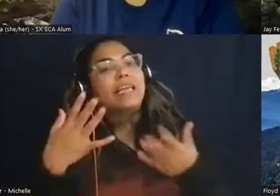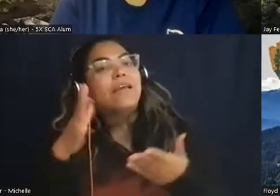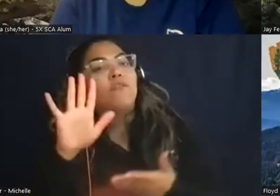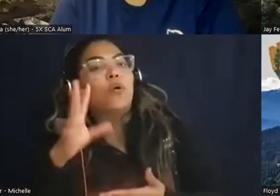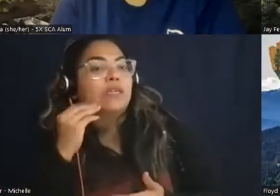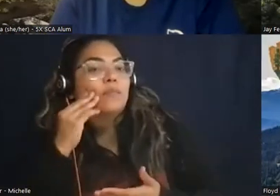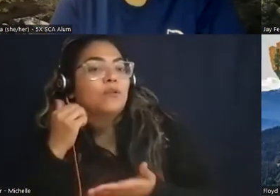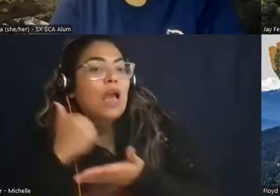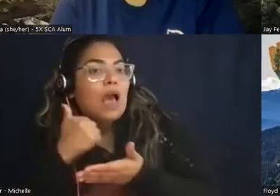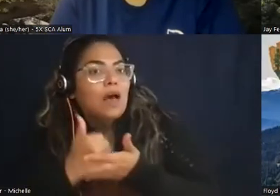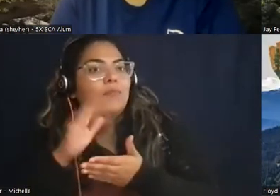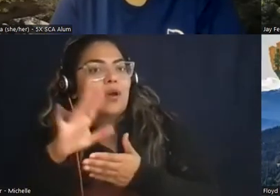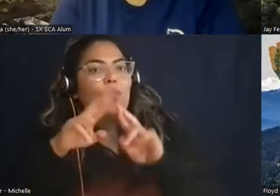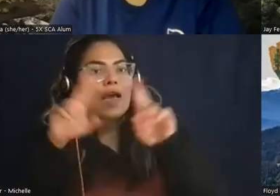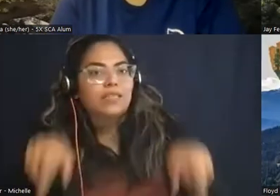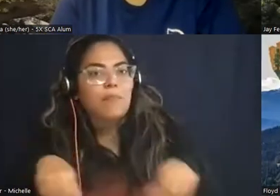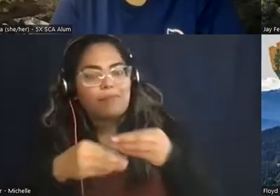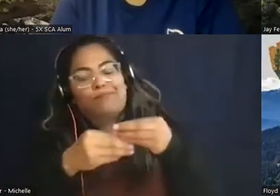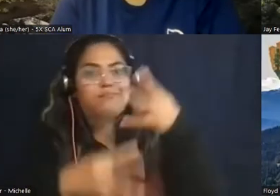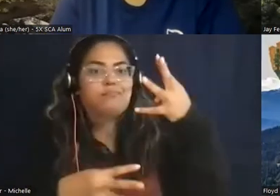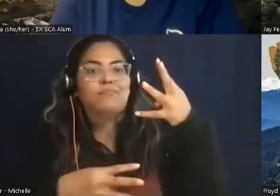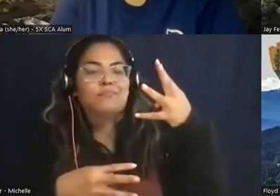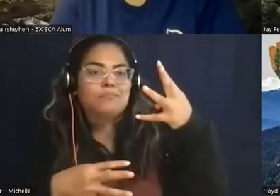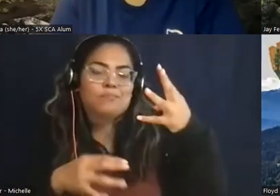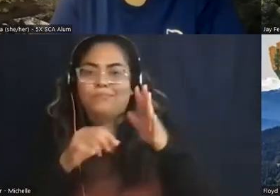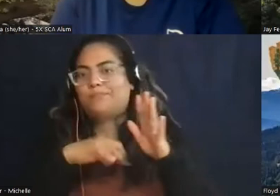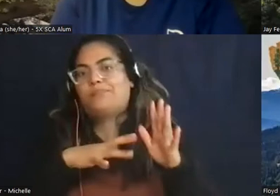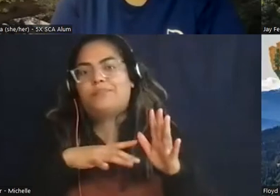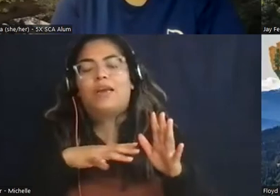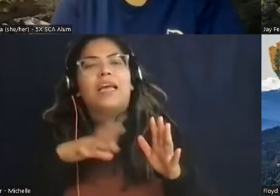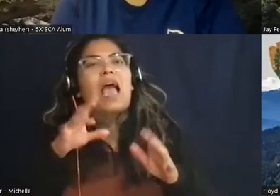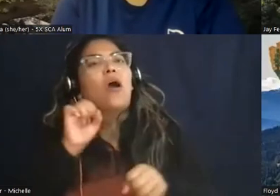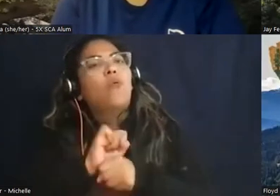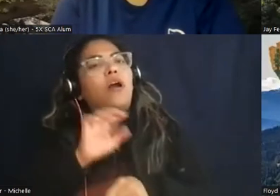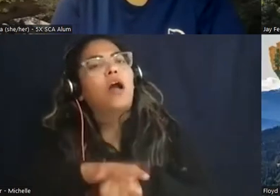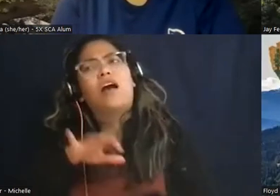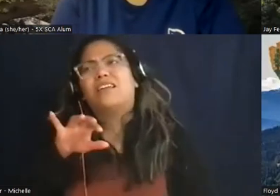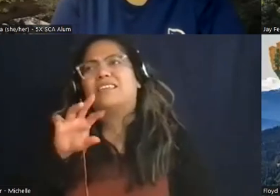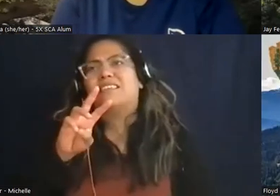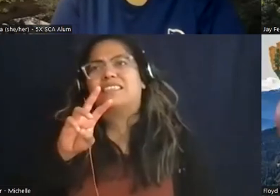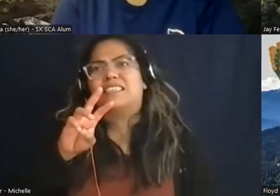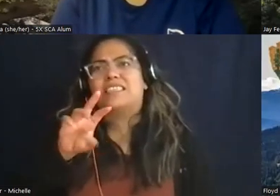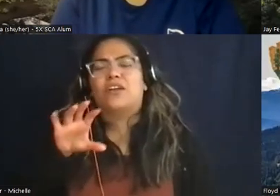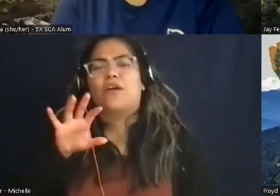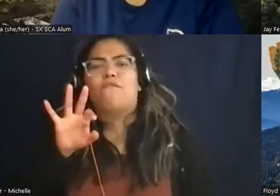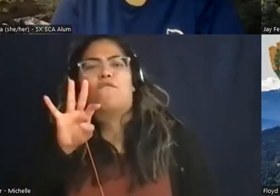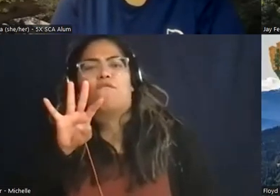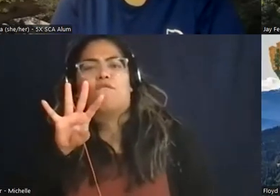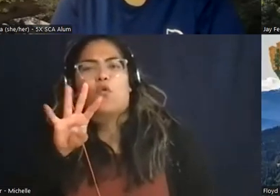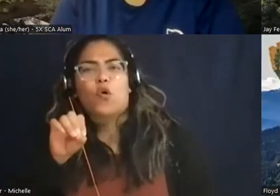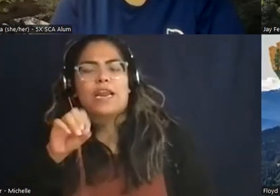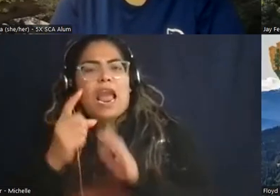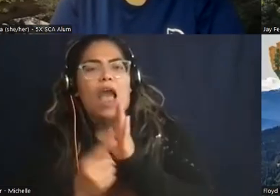and do the i think it's 640 hours for you to to get the plc there's other hiring authorities that